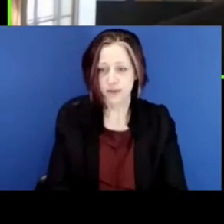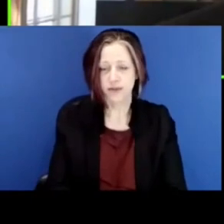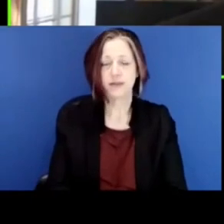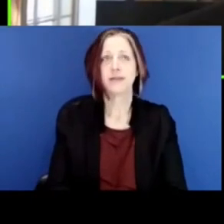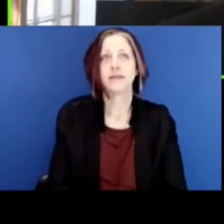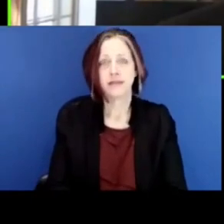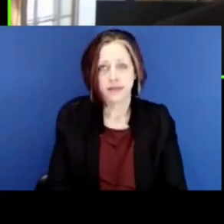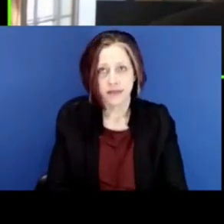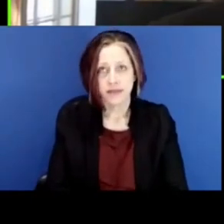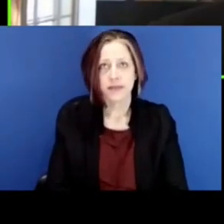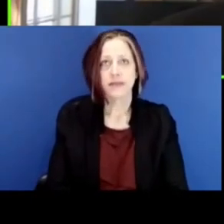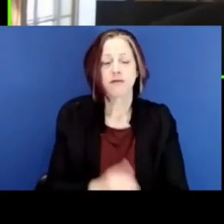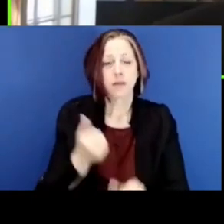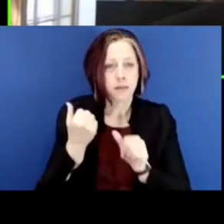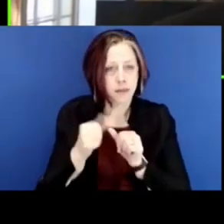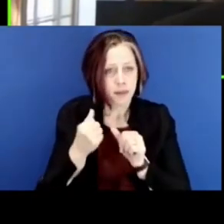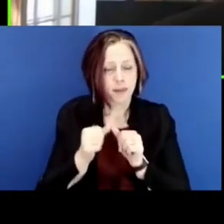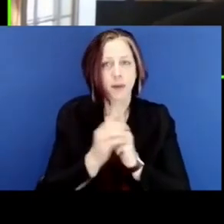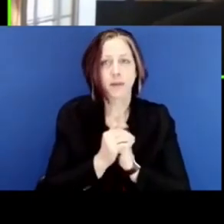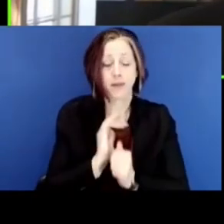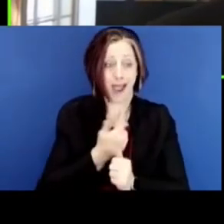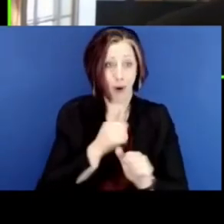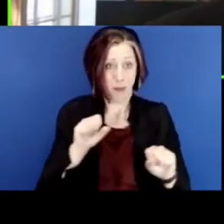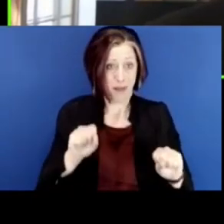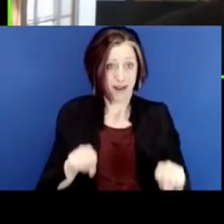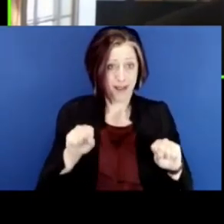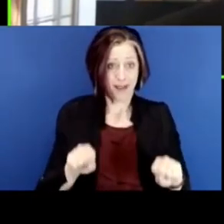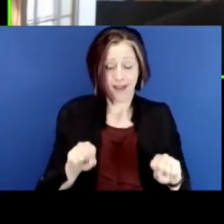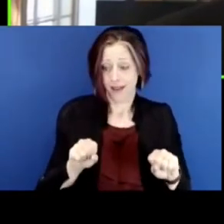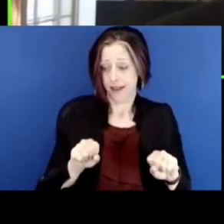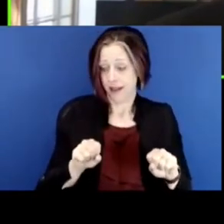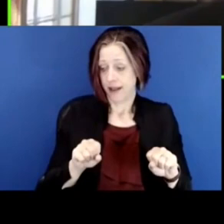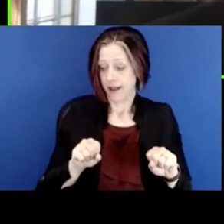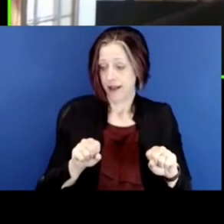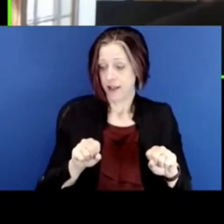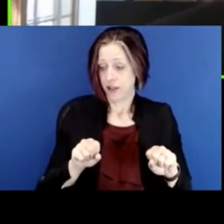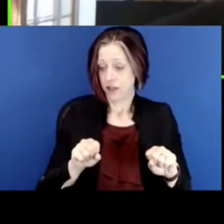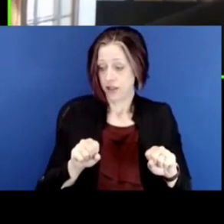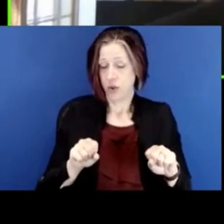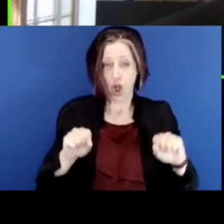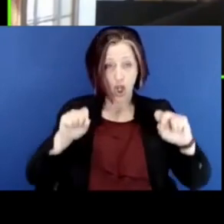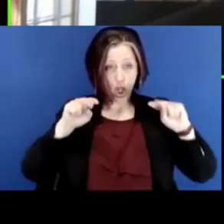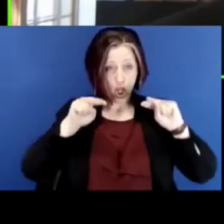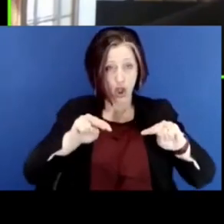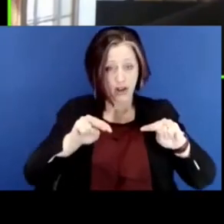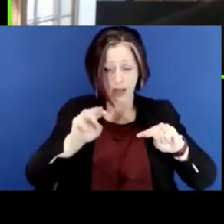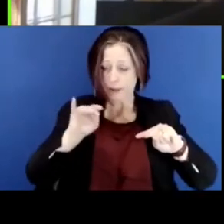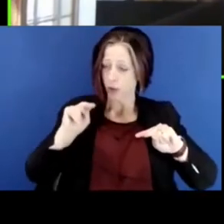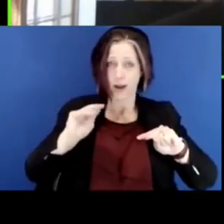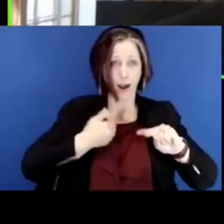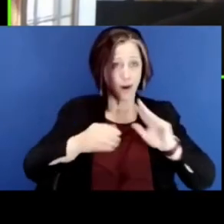me that our ability to take a look at this constitution and to think forward